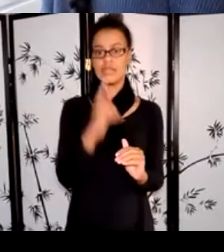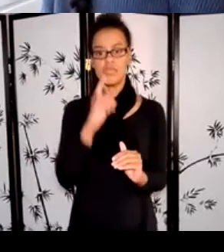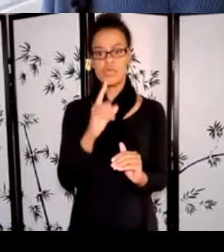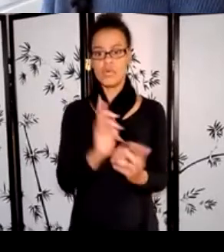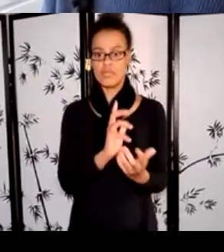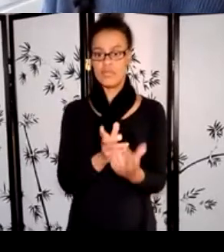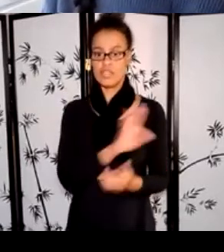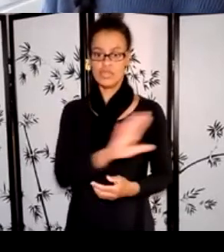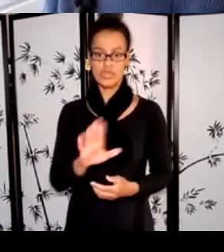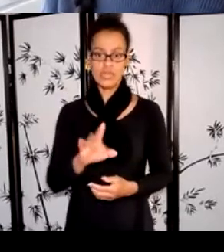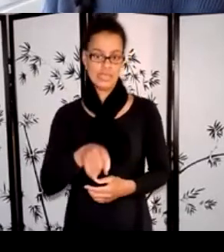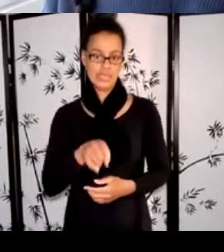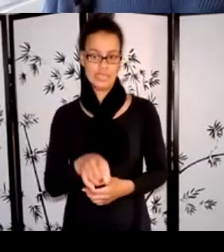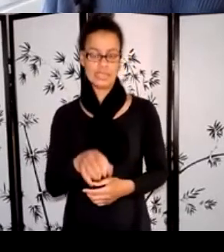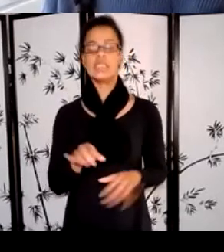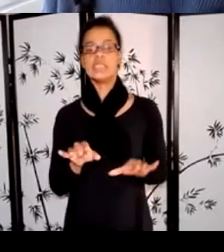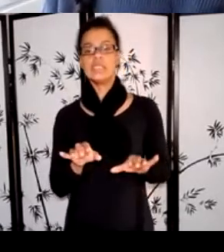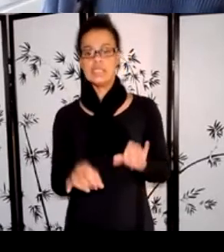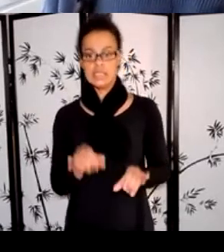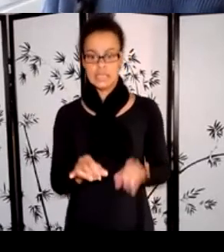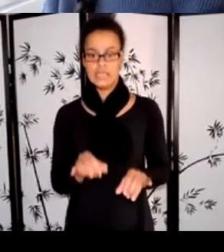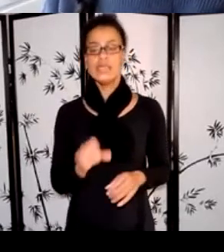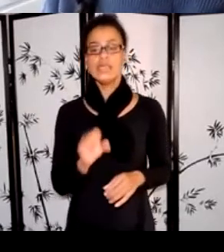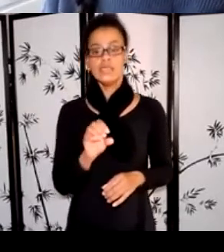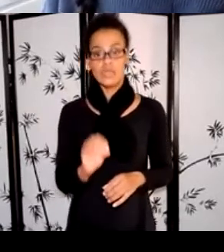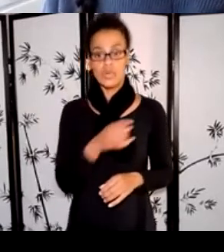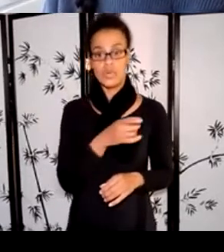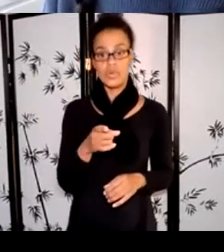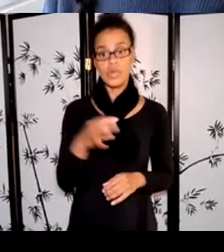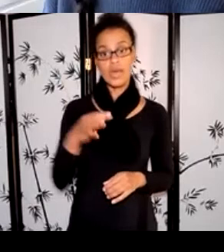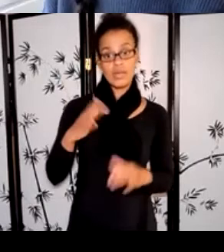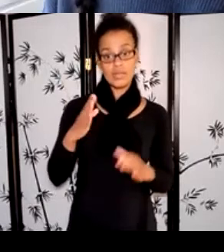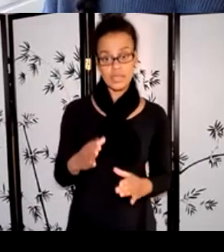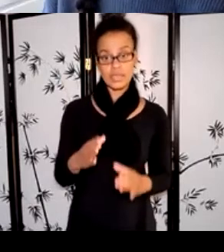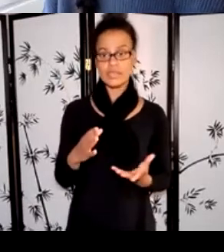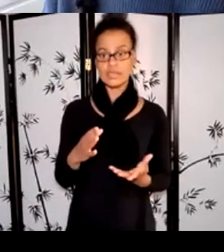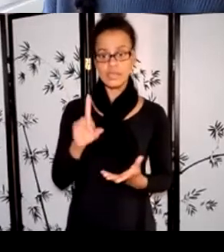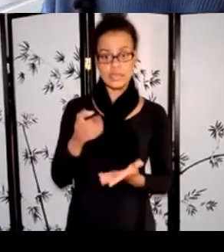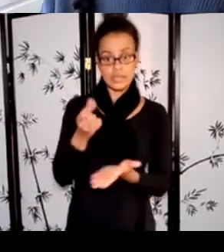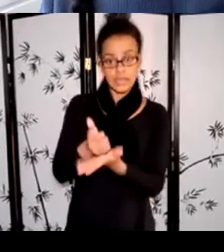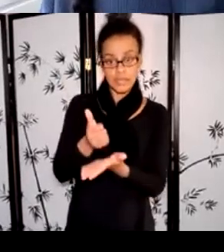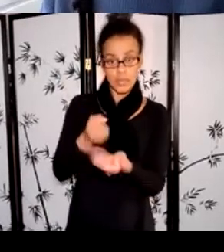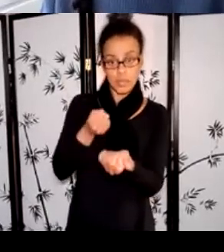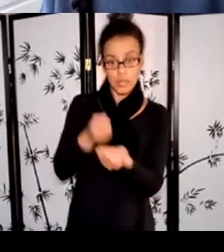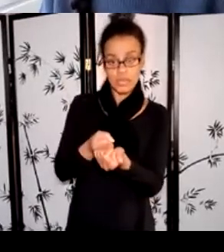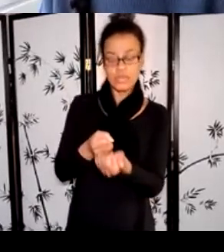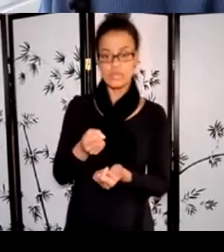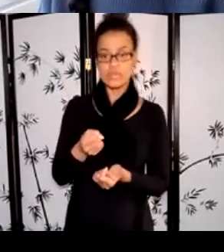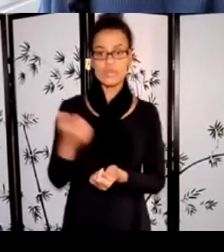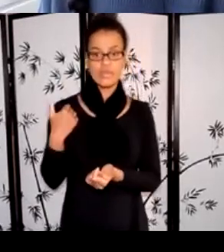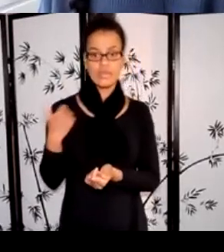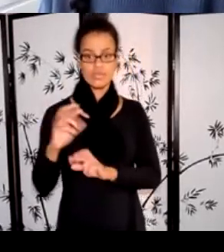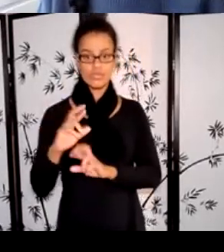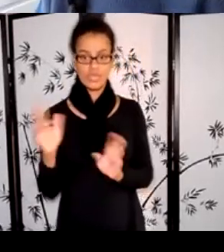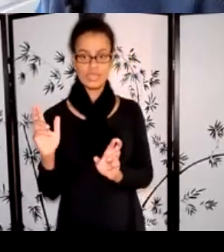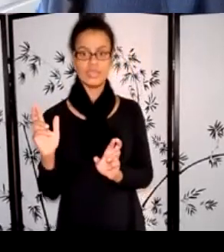to formalize a process for applicants to request financial assistance to help alleviate some of the costs associated with preparing and submitting